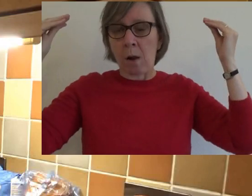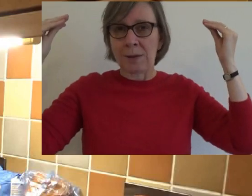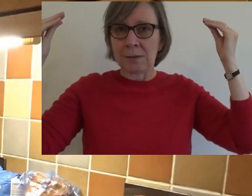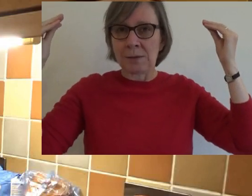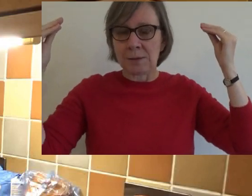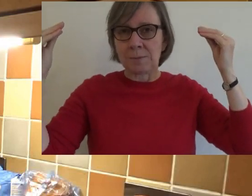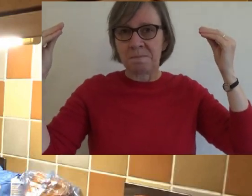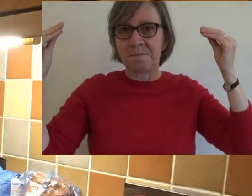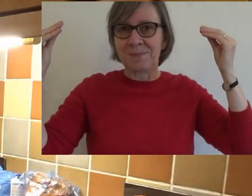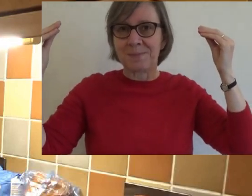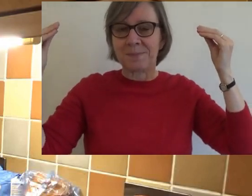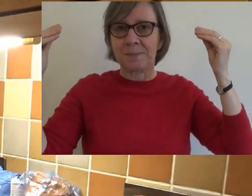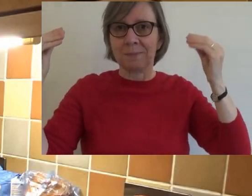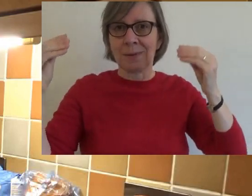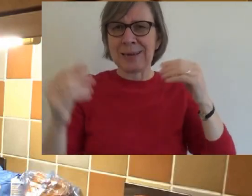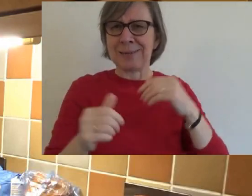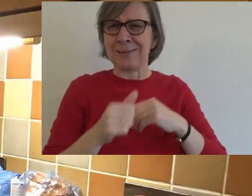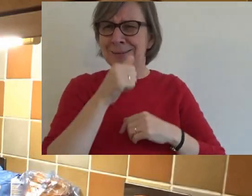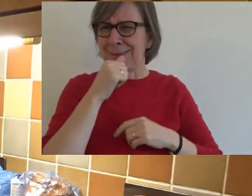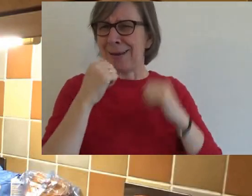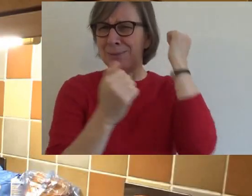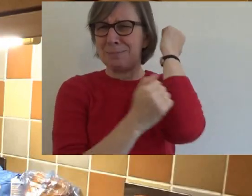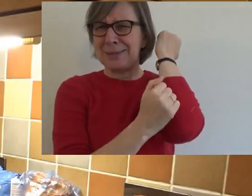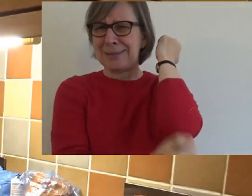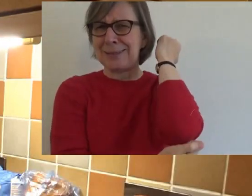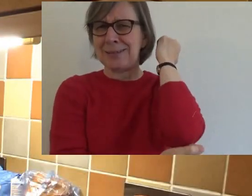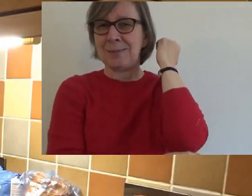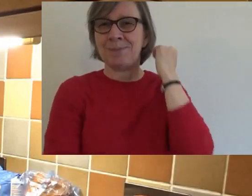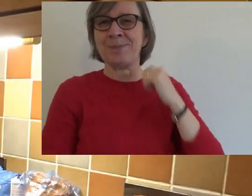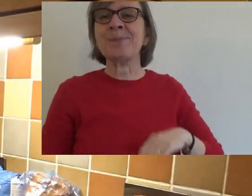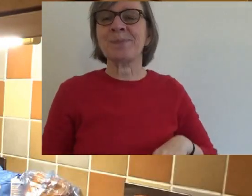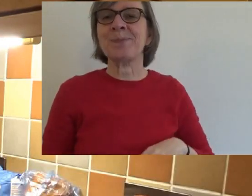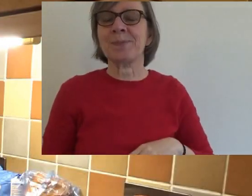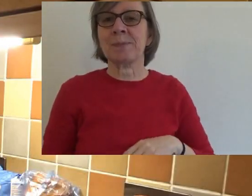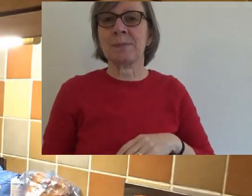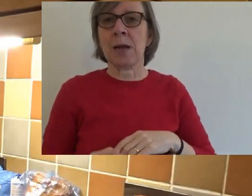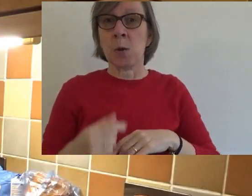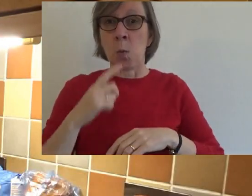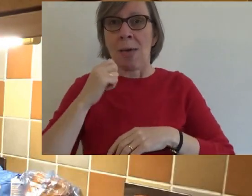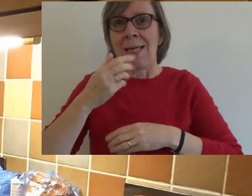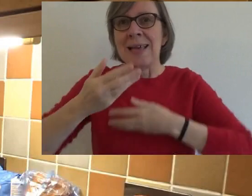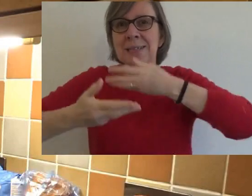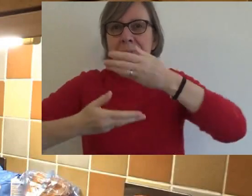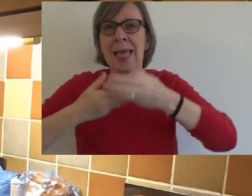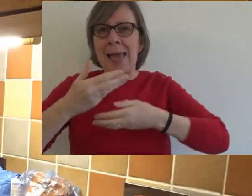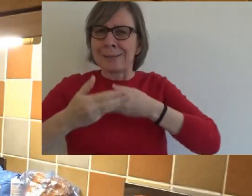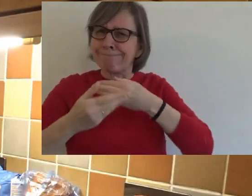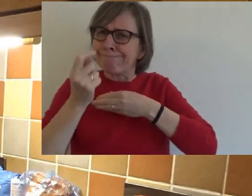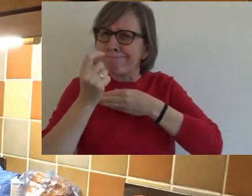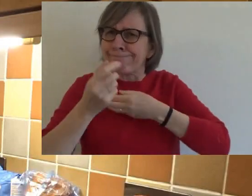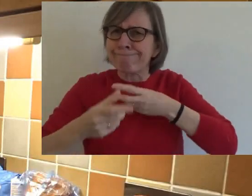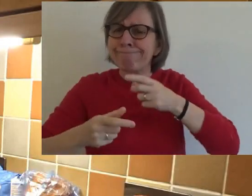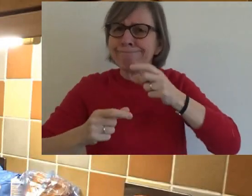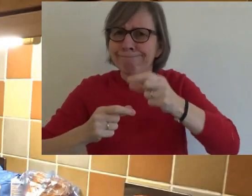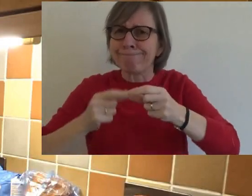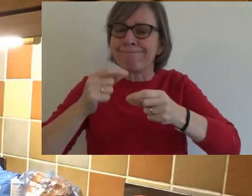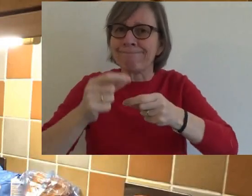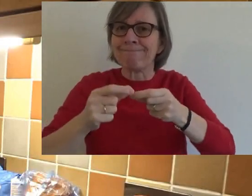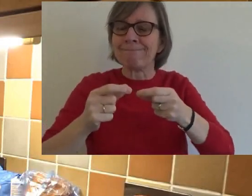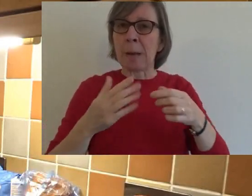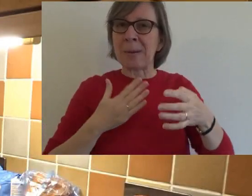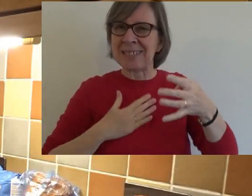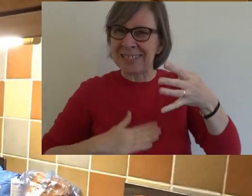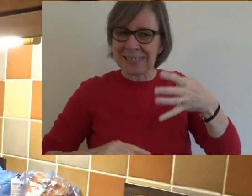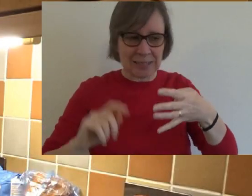speak in the Netherlands for this kind of little sweet biscuit that we're making today. I'll tell you a little bit about it as we go